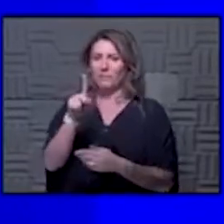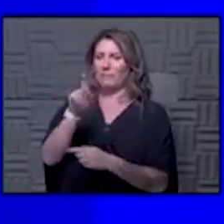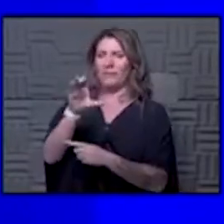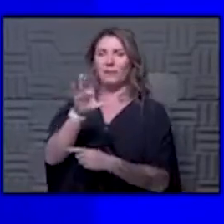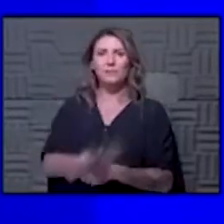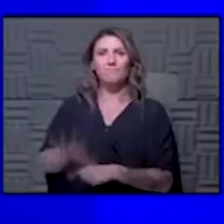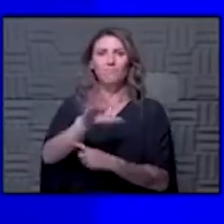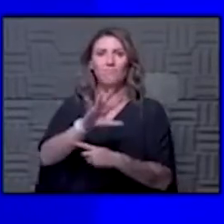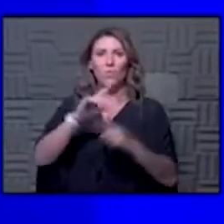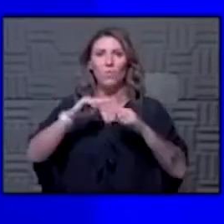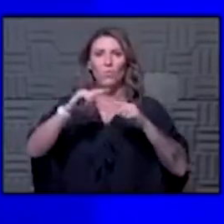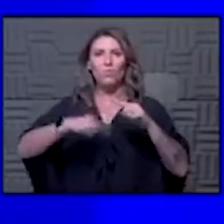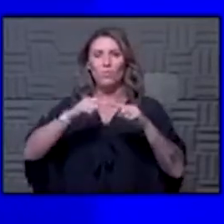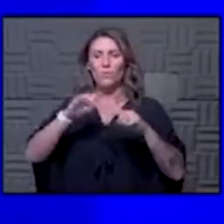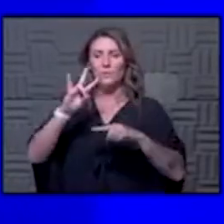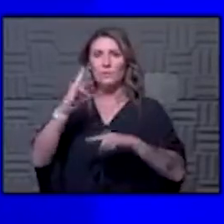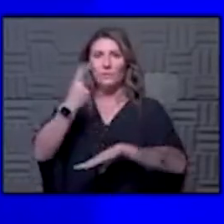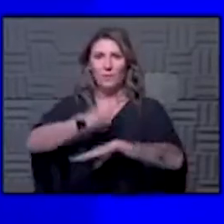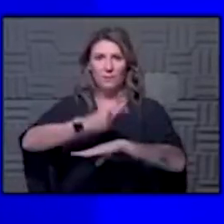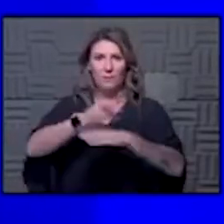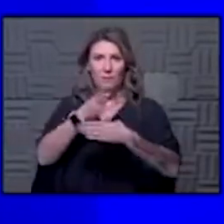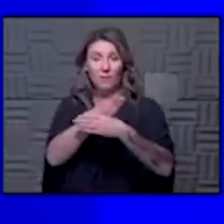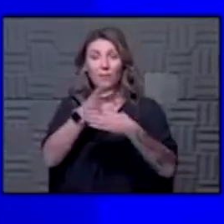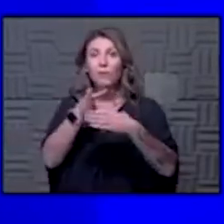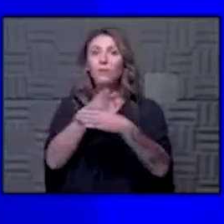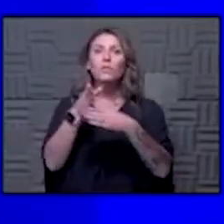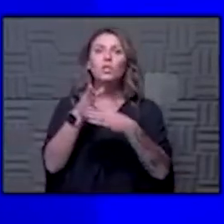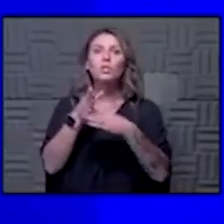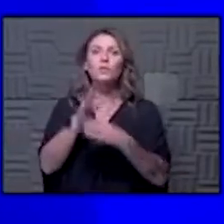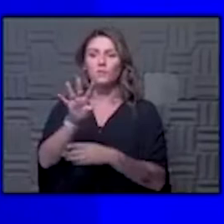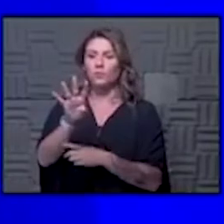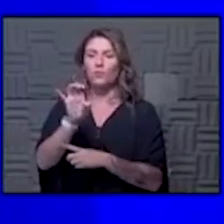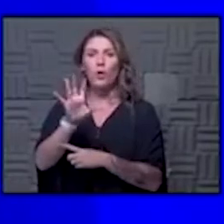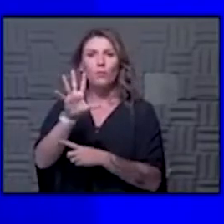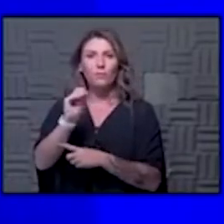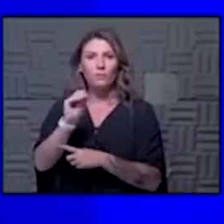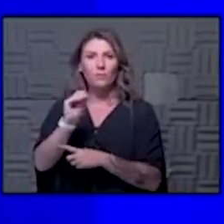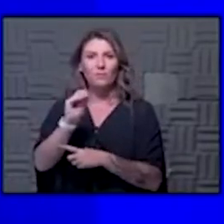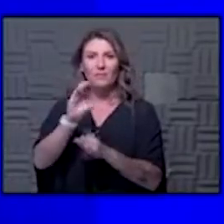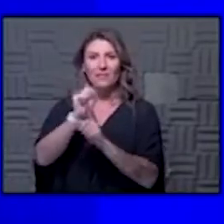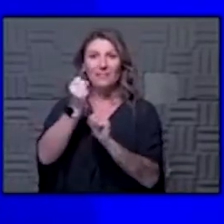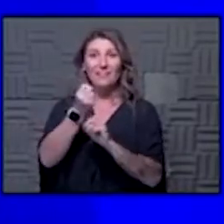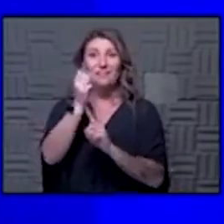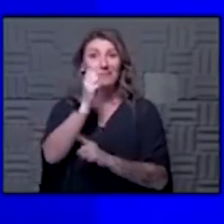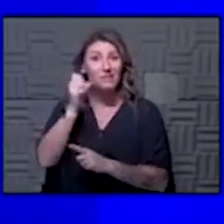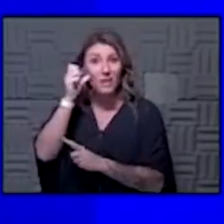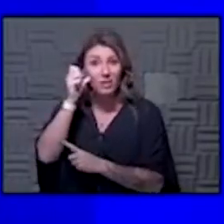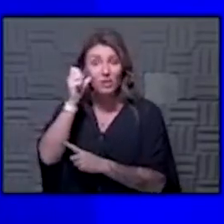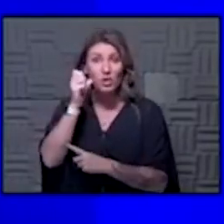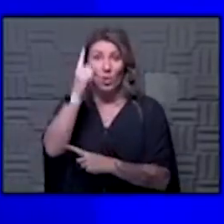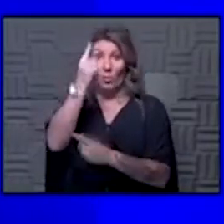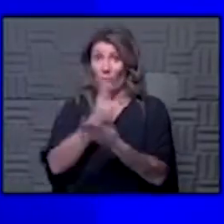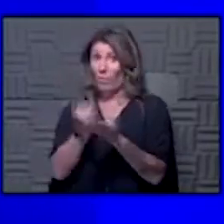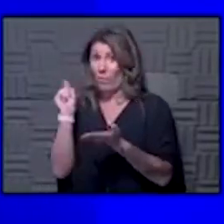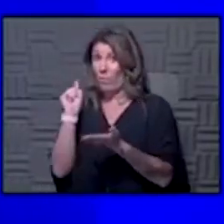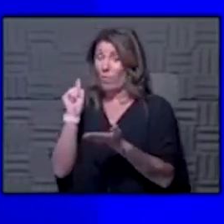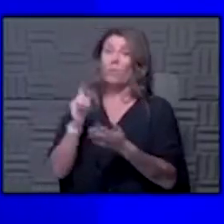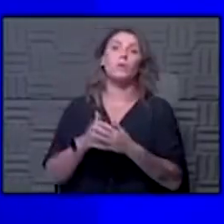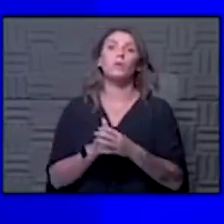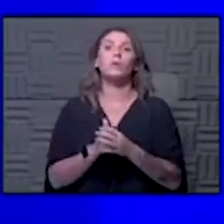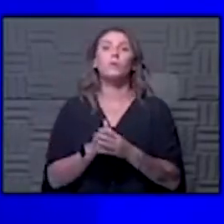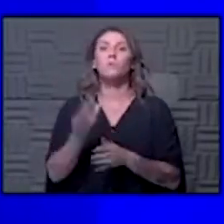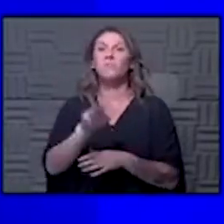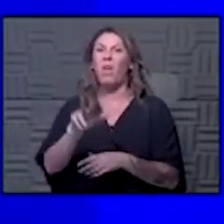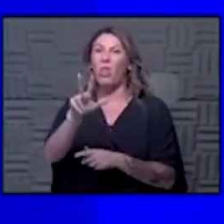rolling seven-day average. It is it was 450 cases yesterday. One week ago it was